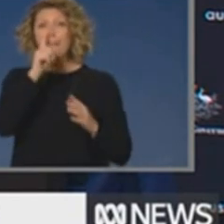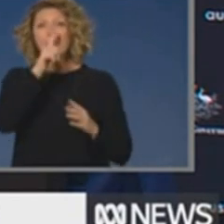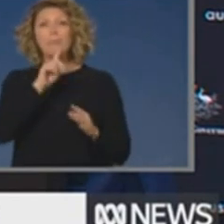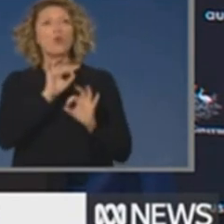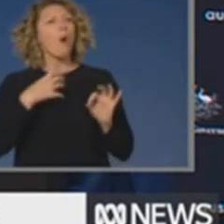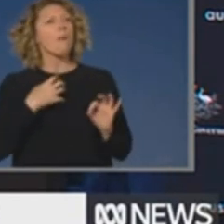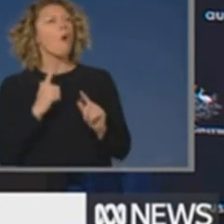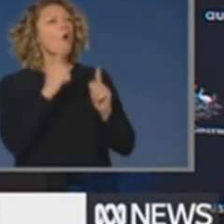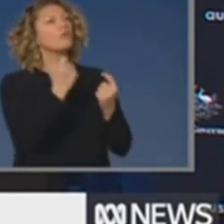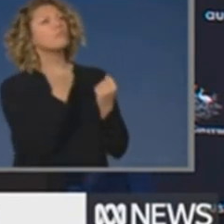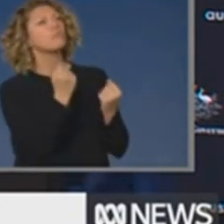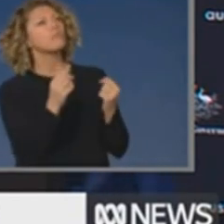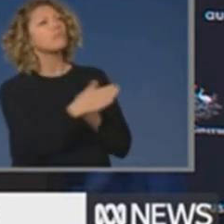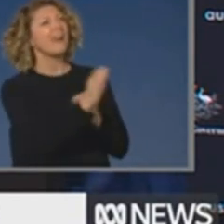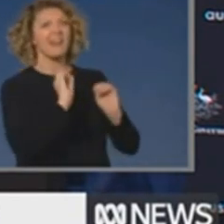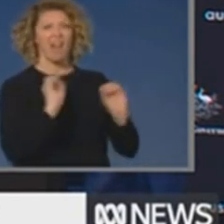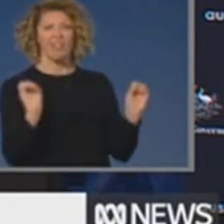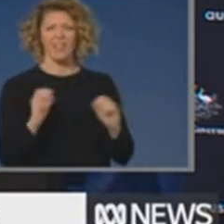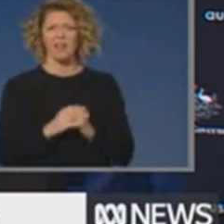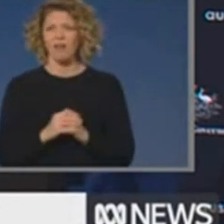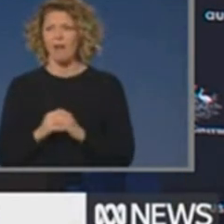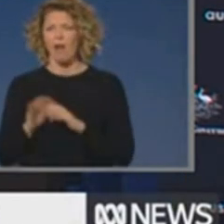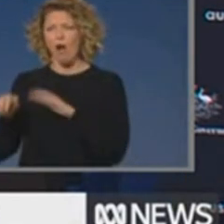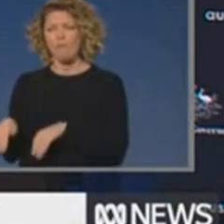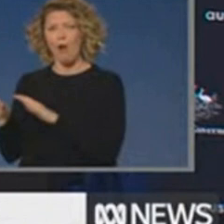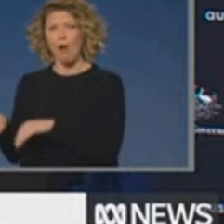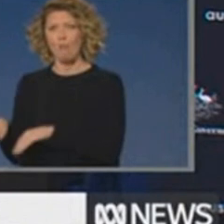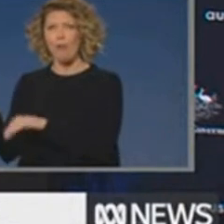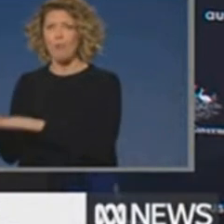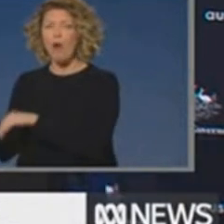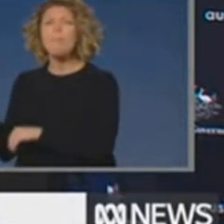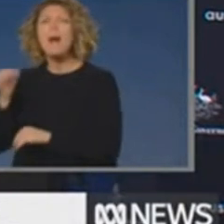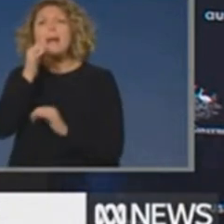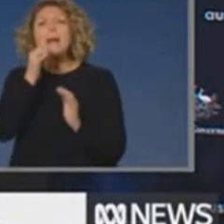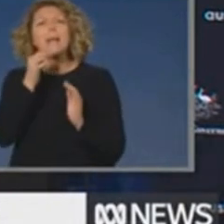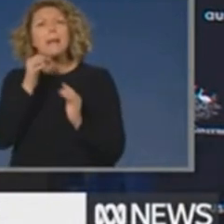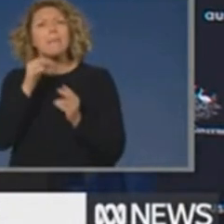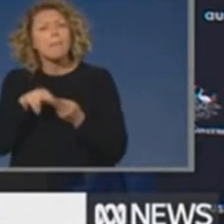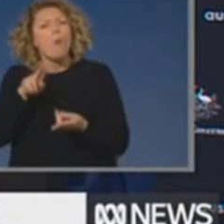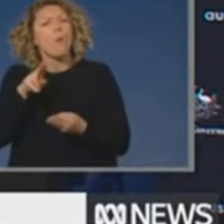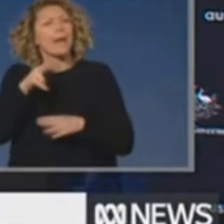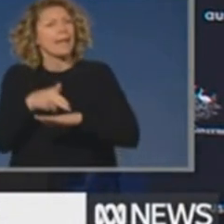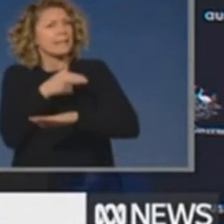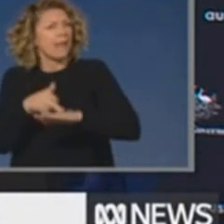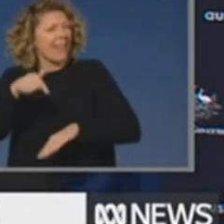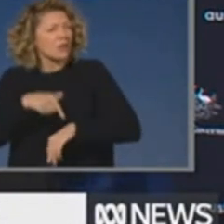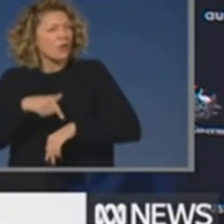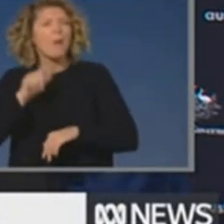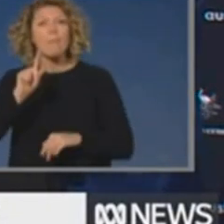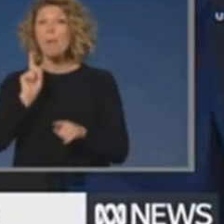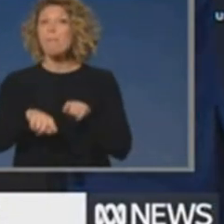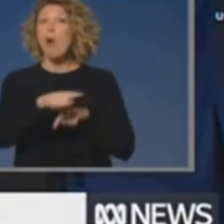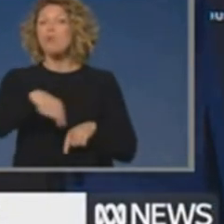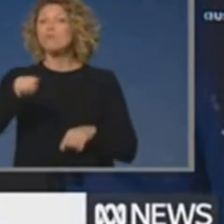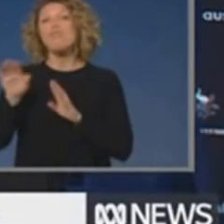place. And you can see some little spikes around the Easter time, but generally people are doing the right thing.